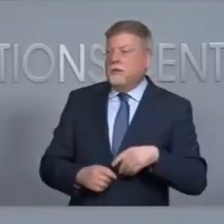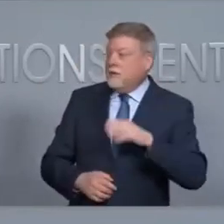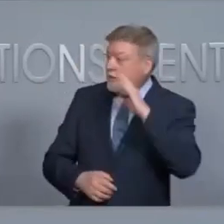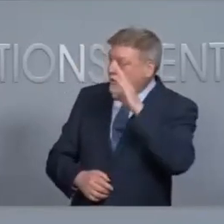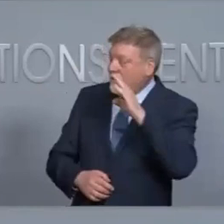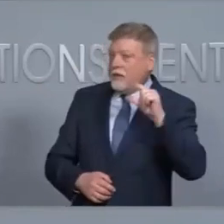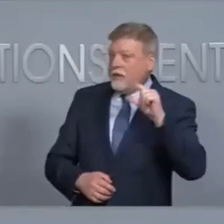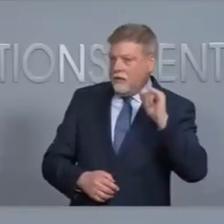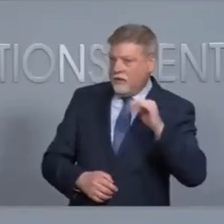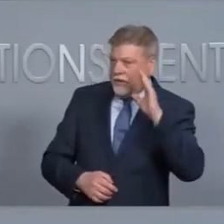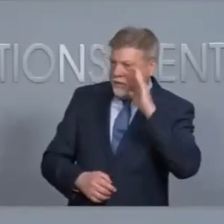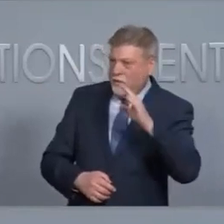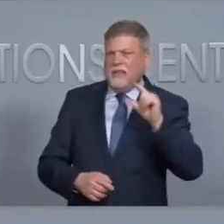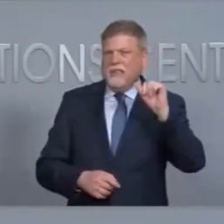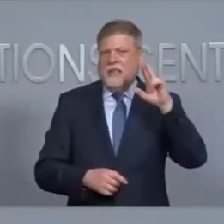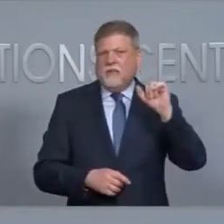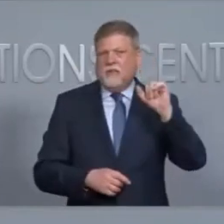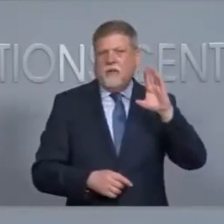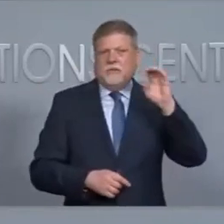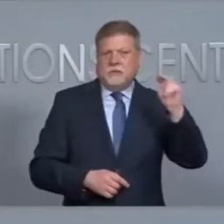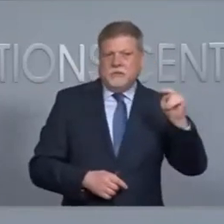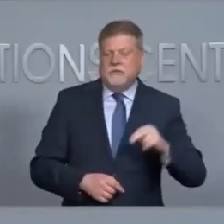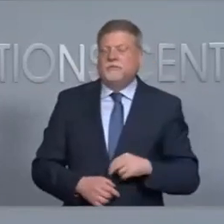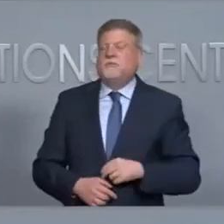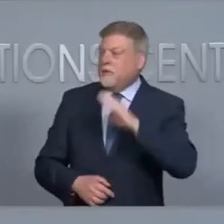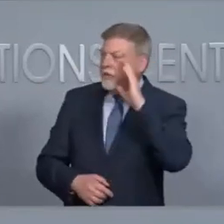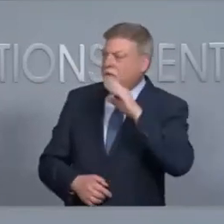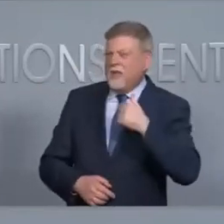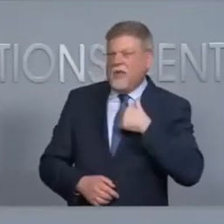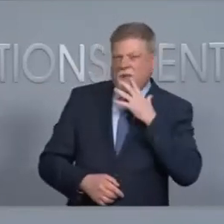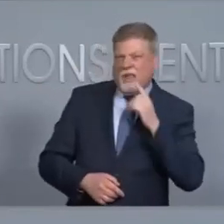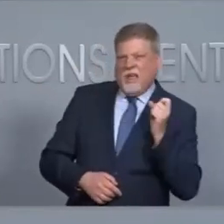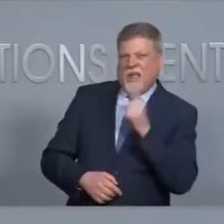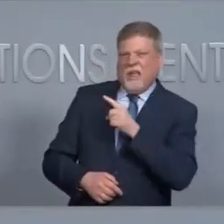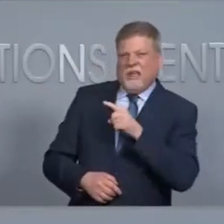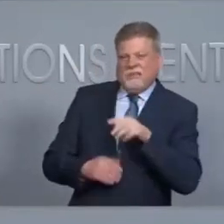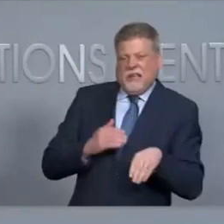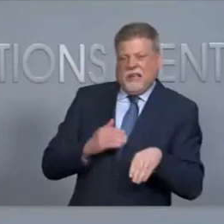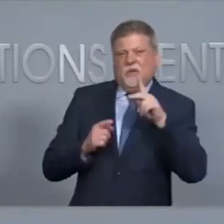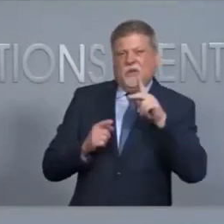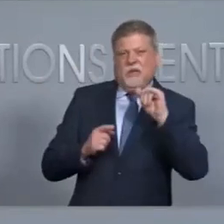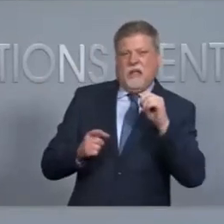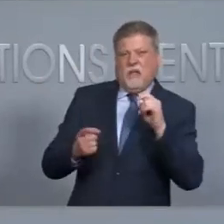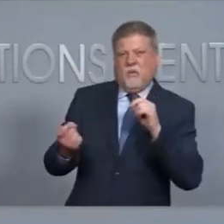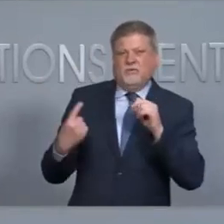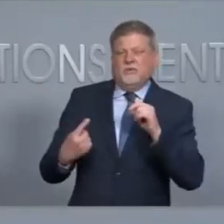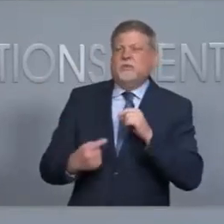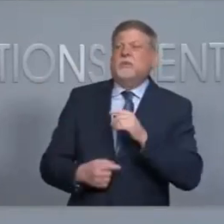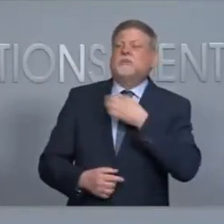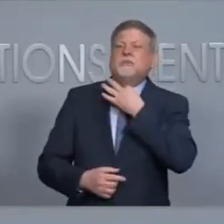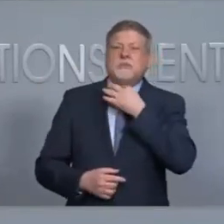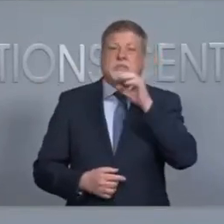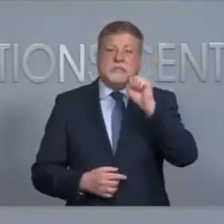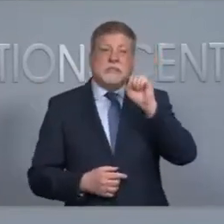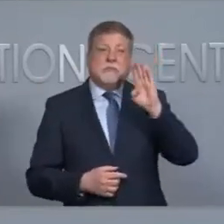you hear me? Yes, Gary. Hi Hi, Karen. I just want to follow up on what Kyle asked. Did anything in Senate